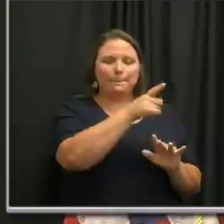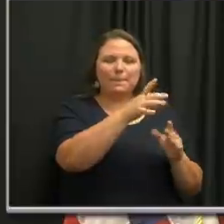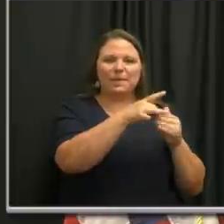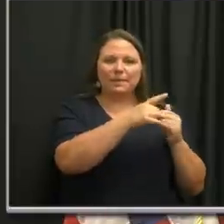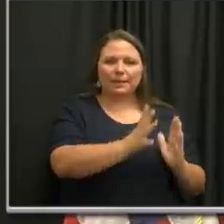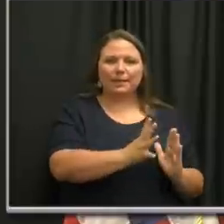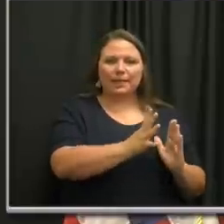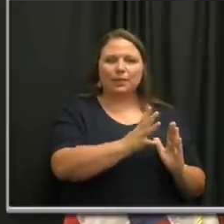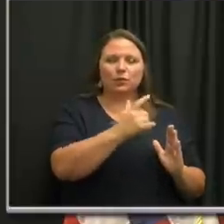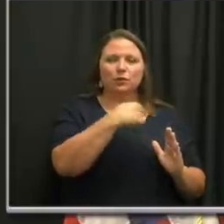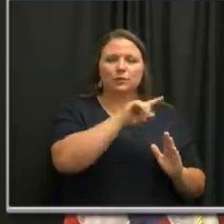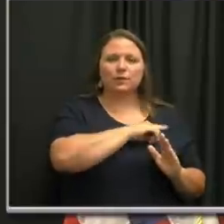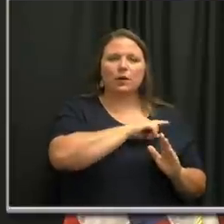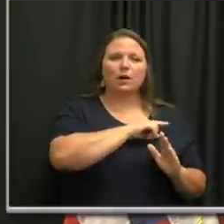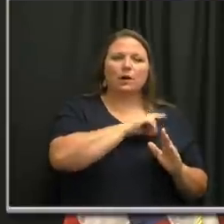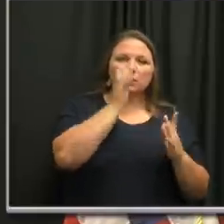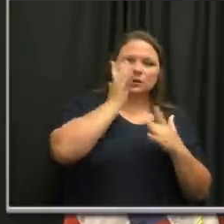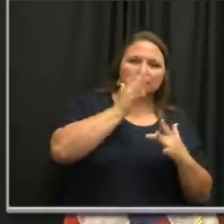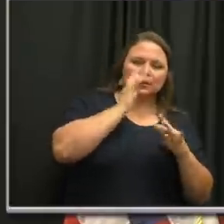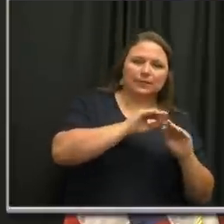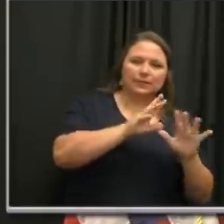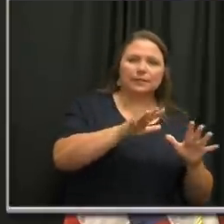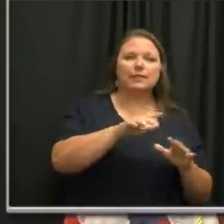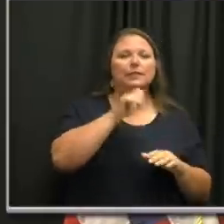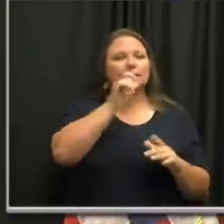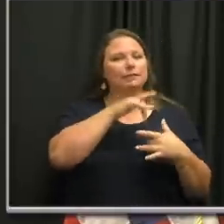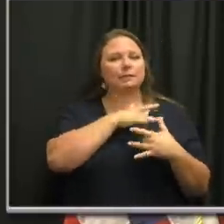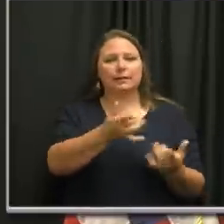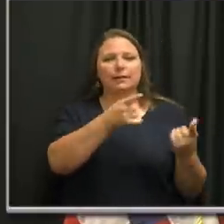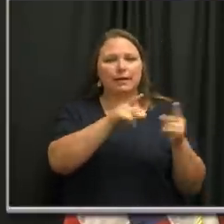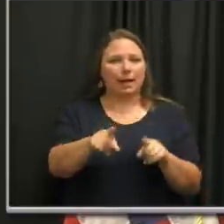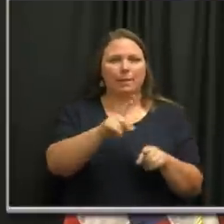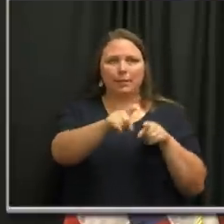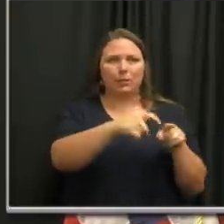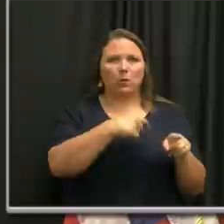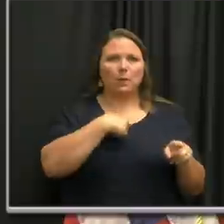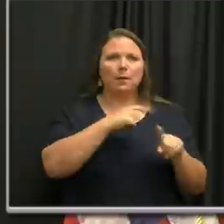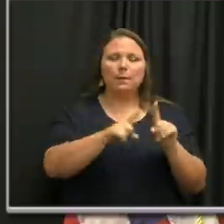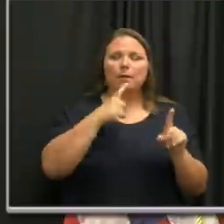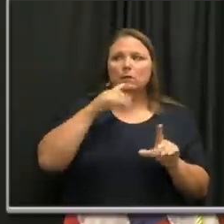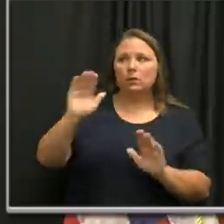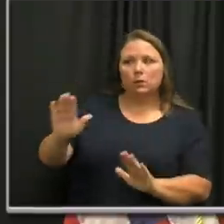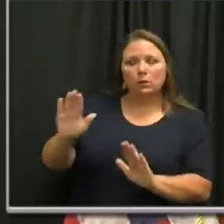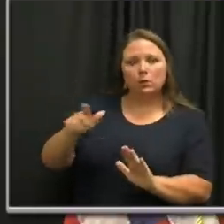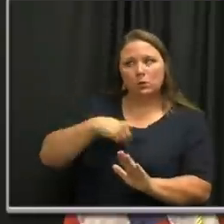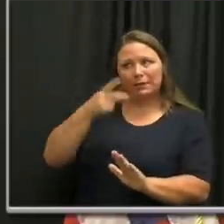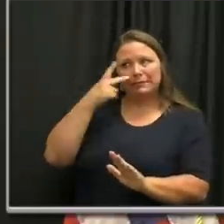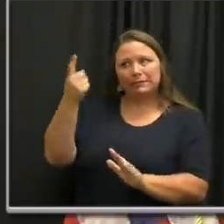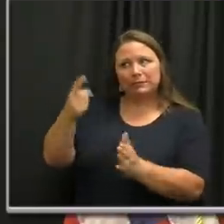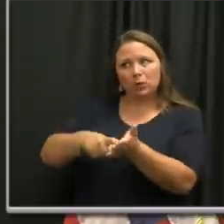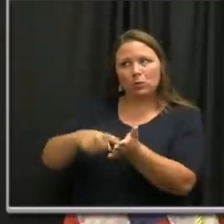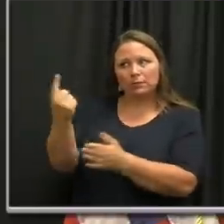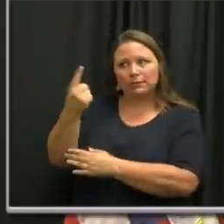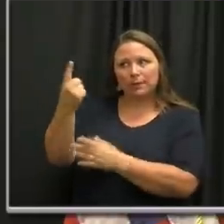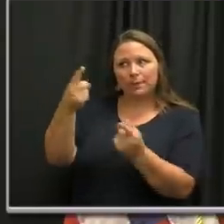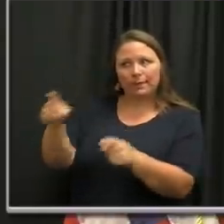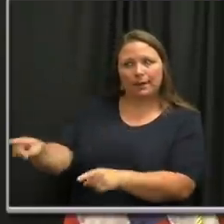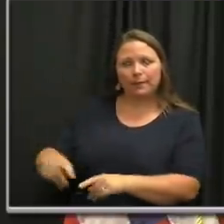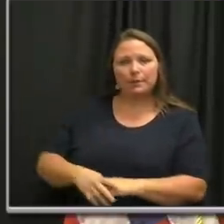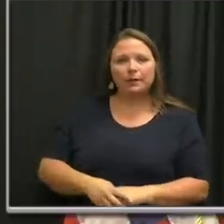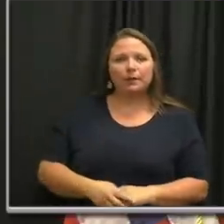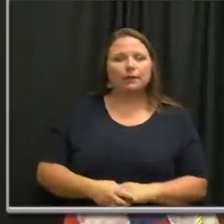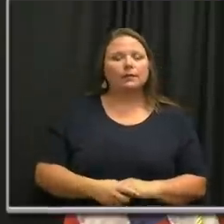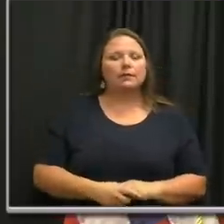leaders in the, of our epidemiologists. And this is not something that typically happens that I get a call. They're like, Hey, we're starting to see something. Um, and very